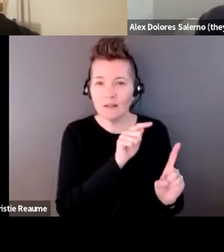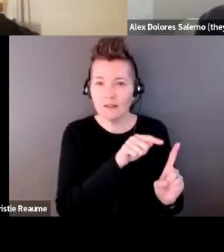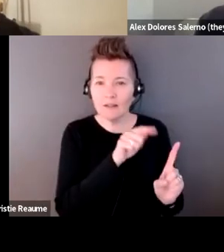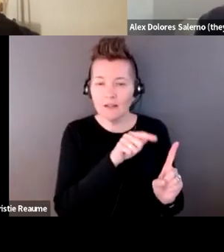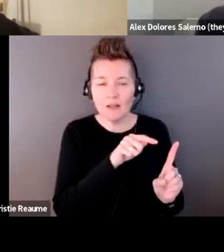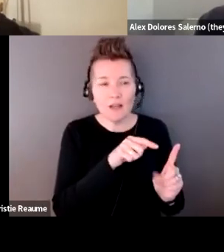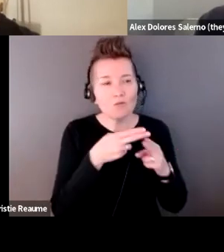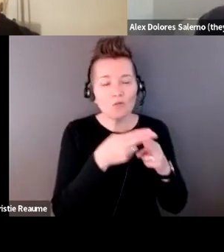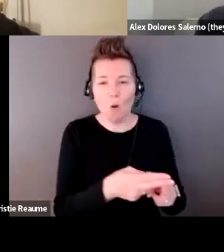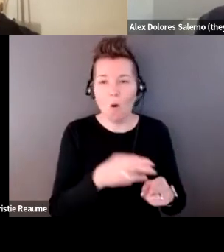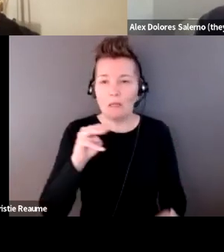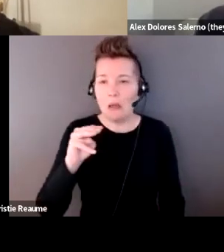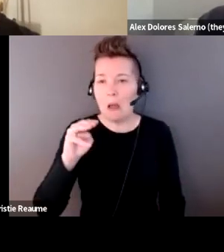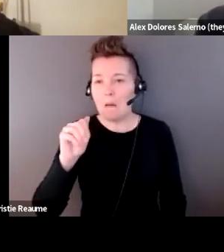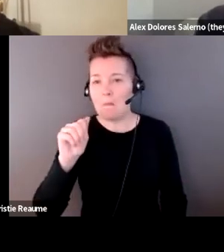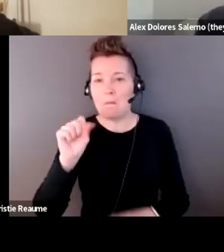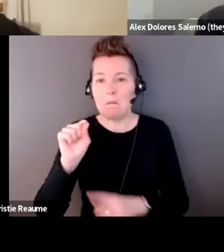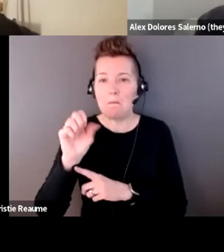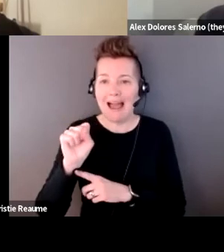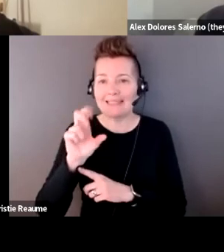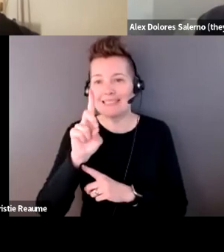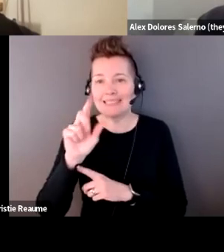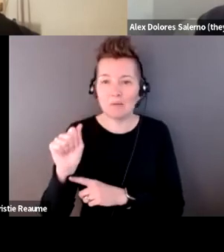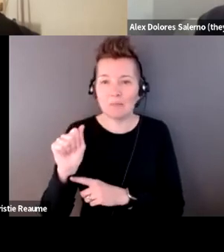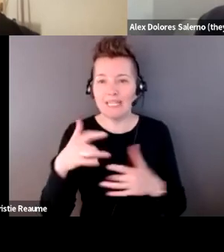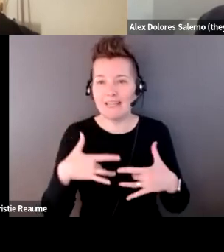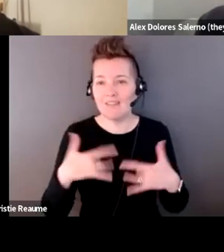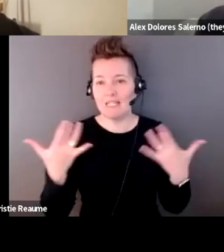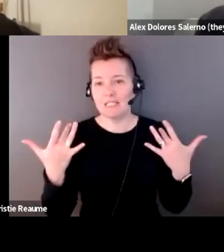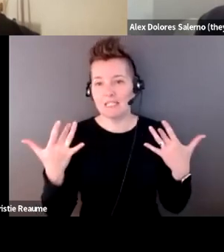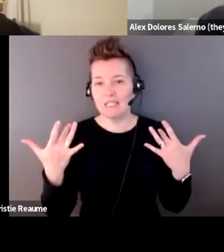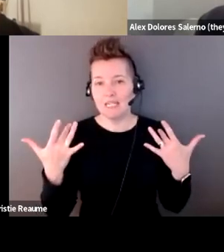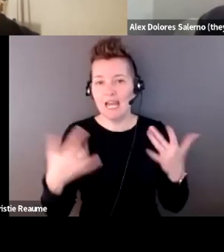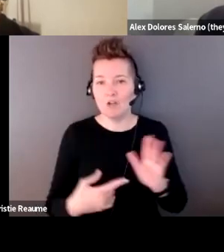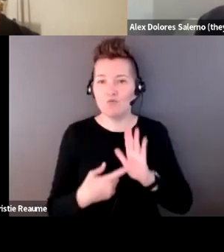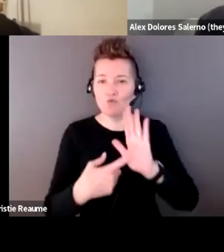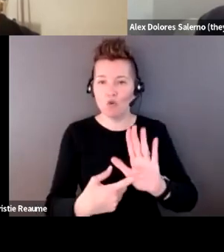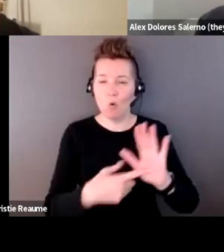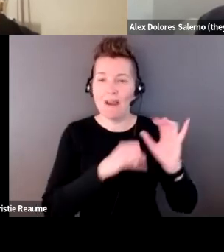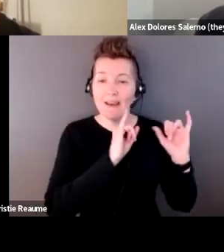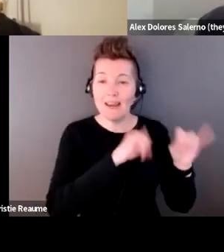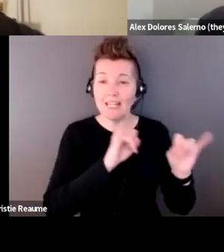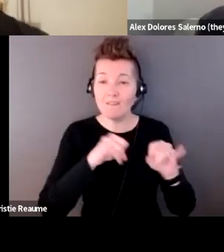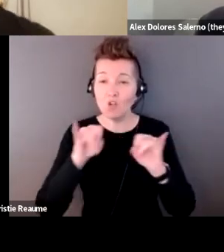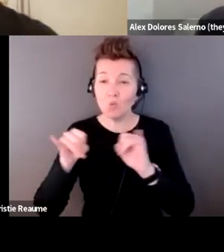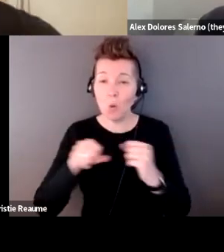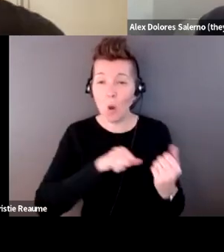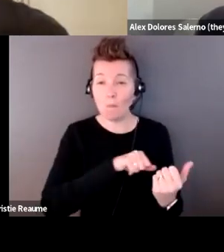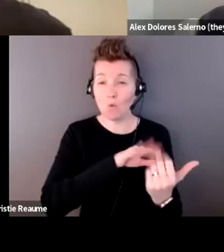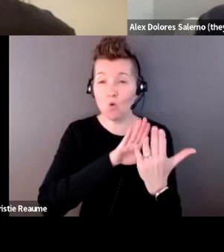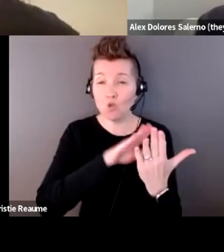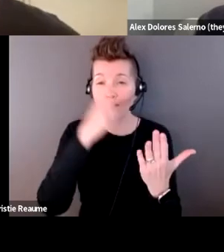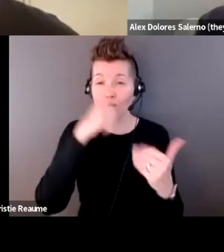disabling event, and kind of helped make it evident that an individualized approach to